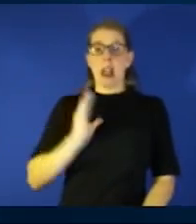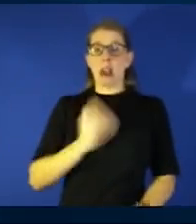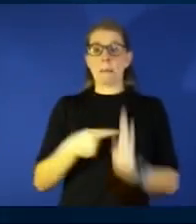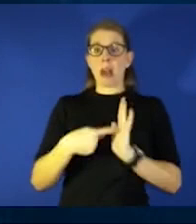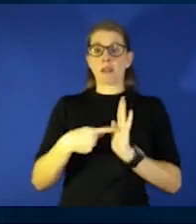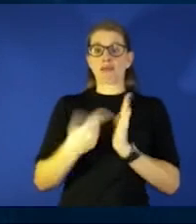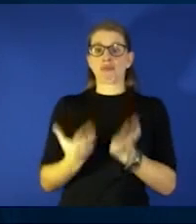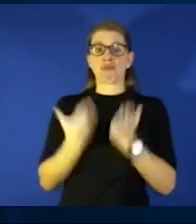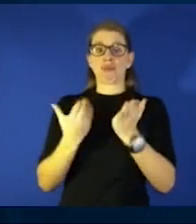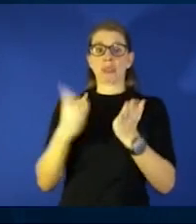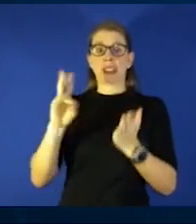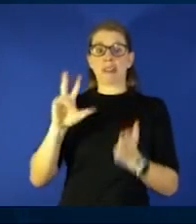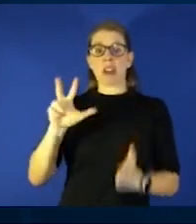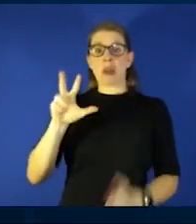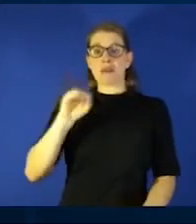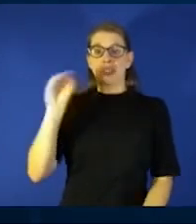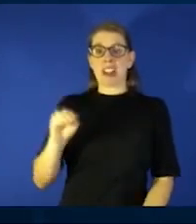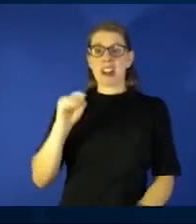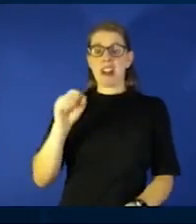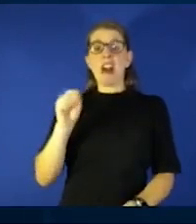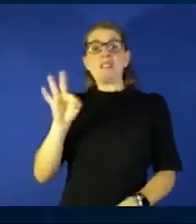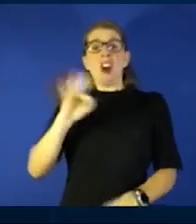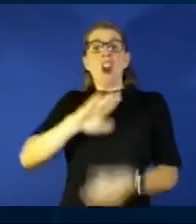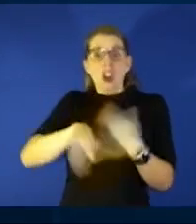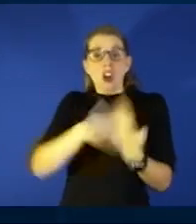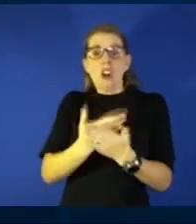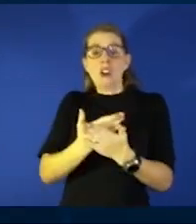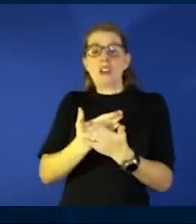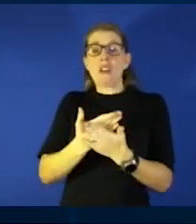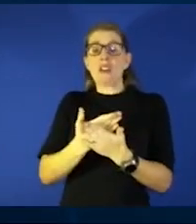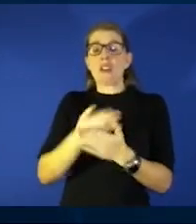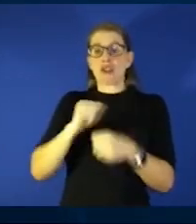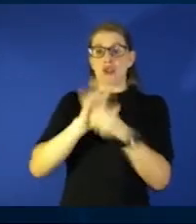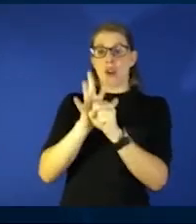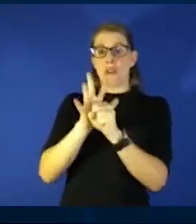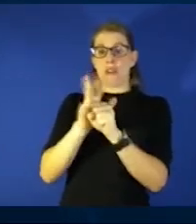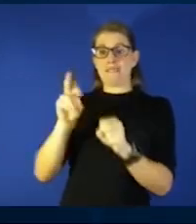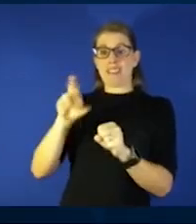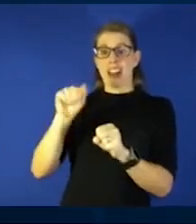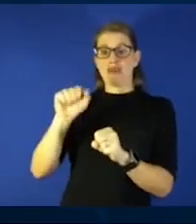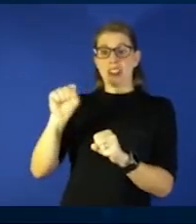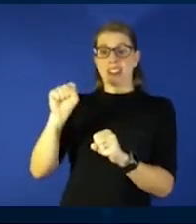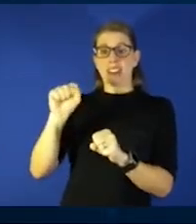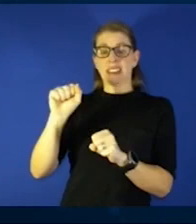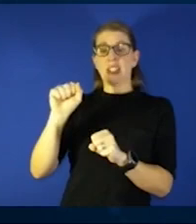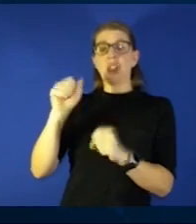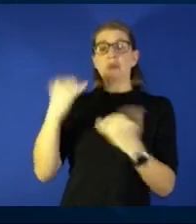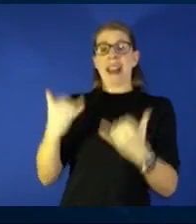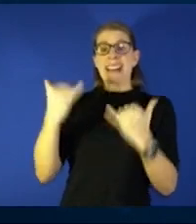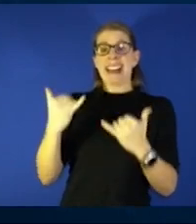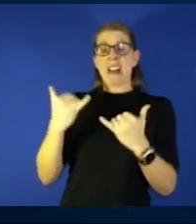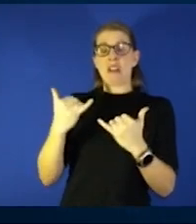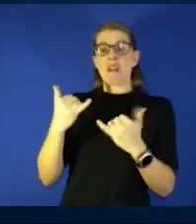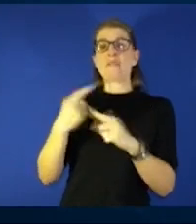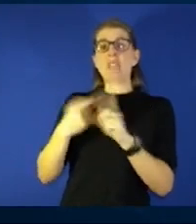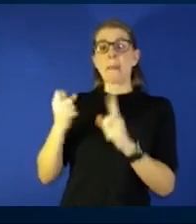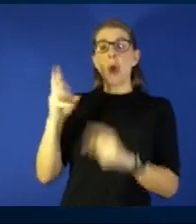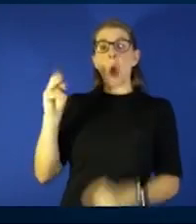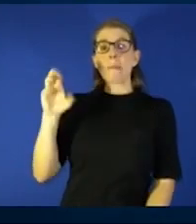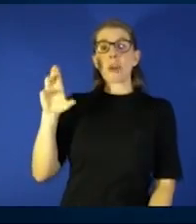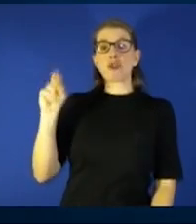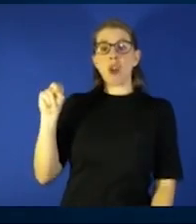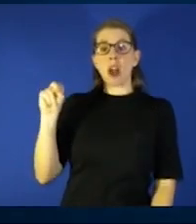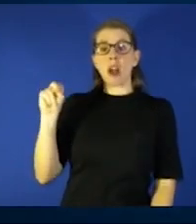of all viral case all COVID-19 in the U.S. right now is caused by the Omicron variant and that differs